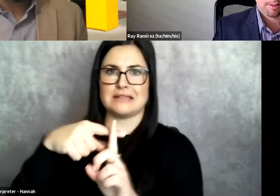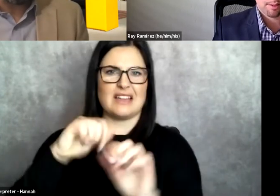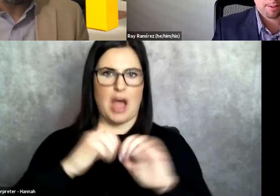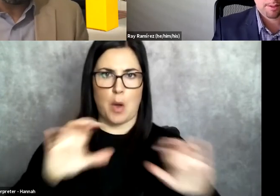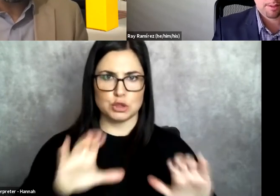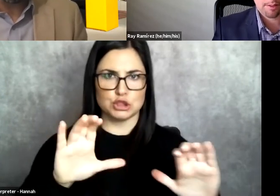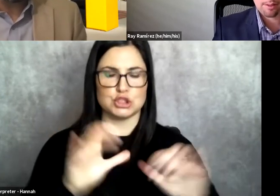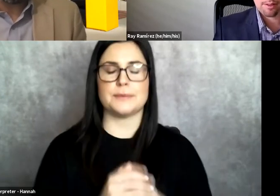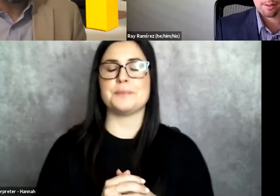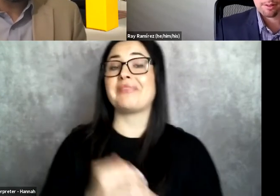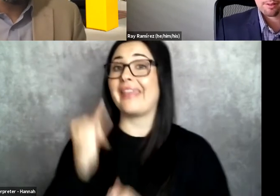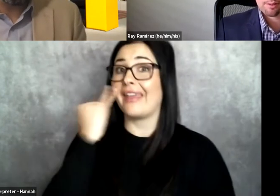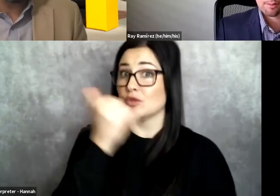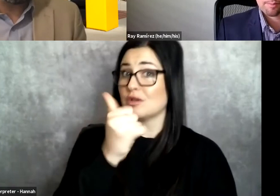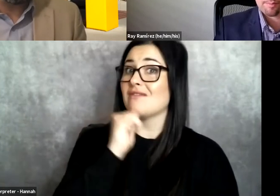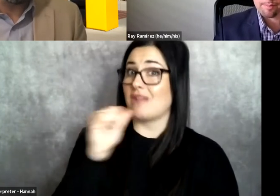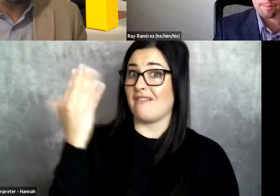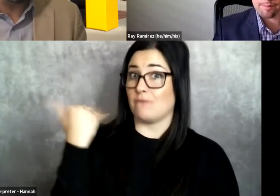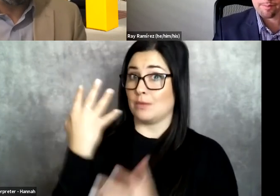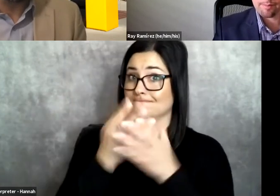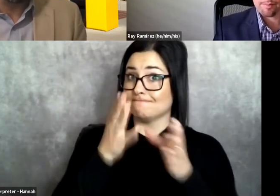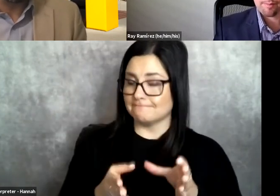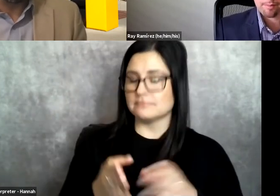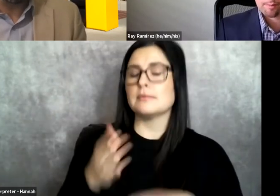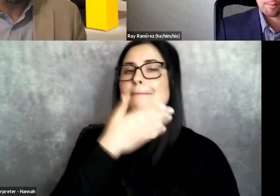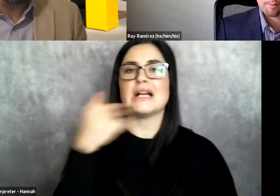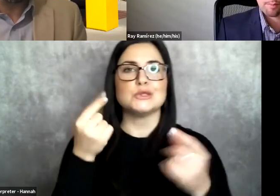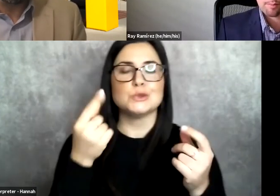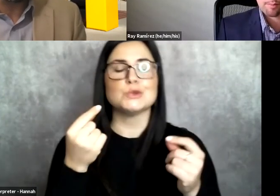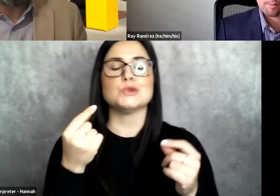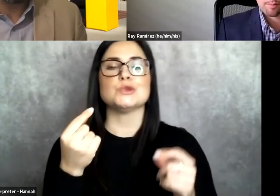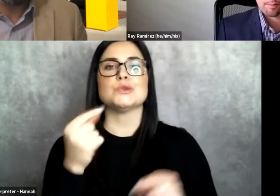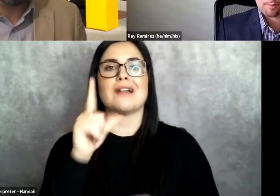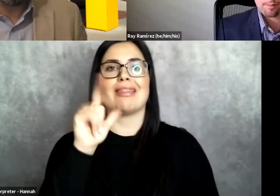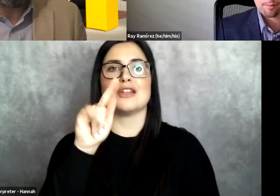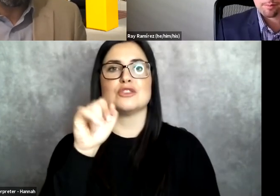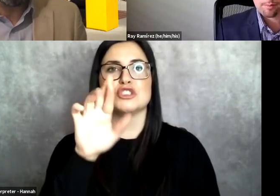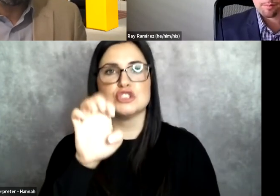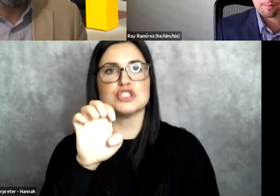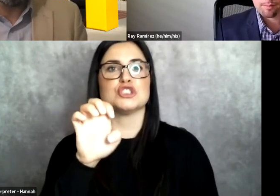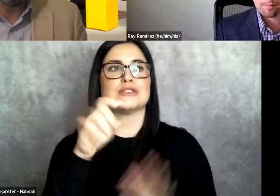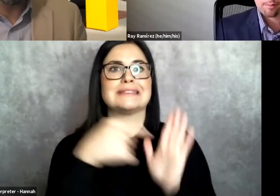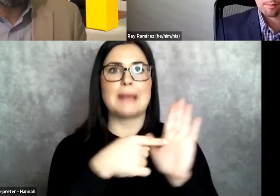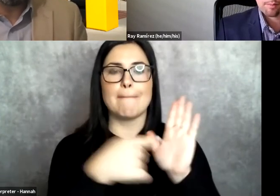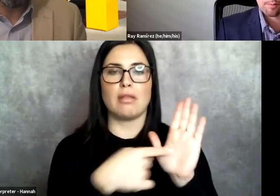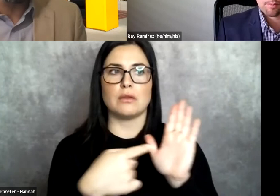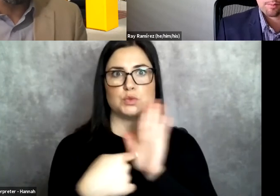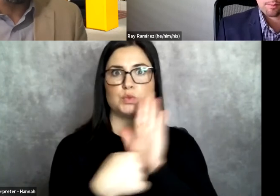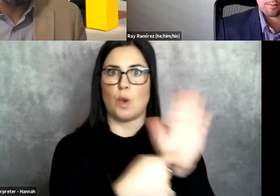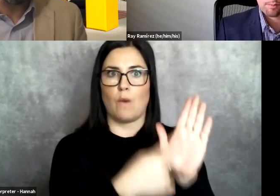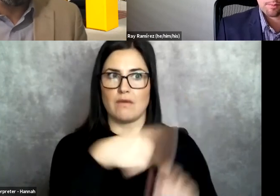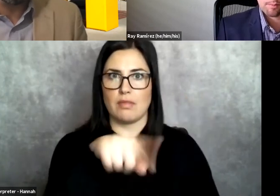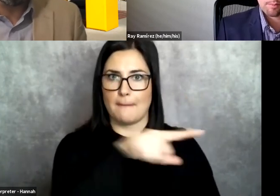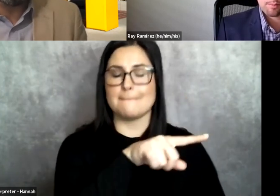If you're not formally incarcerated, I think the best way is to give examples or even literature of people that have went through that process or people that have wrote